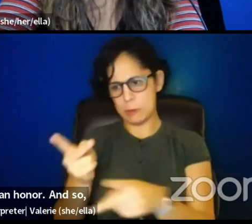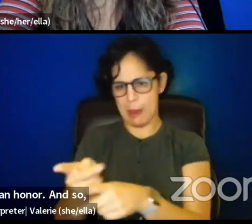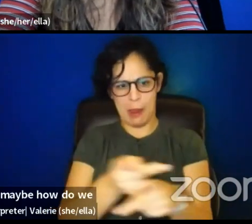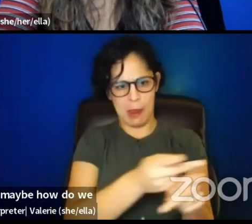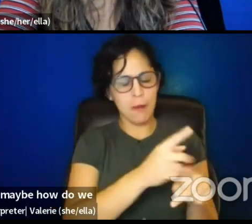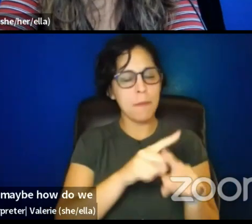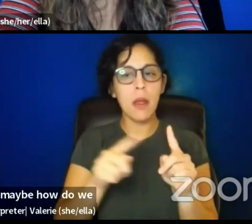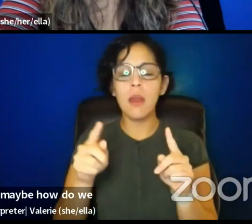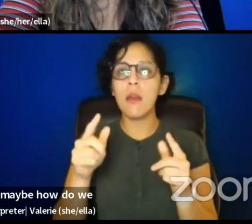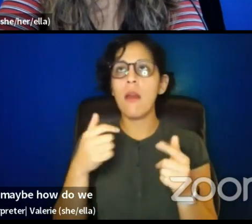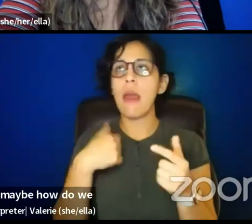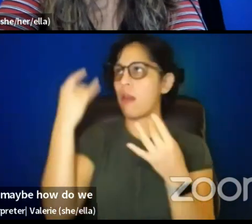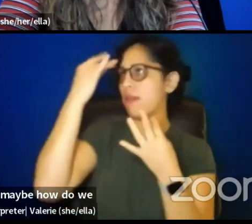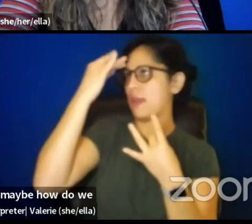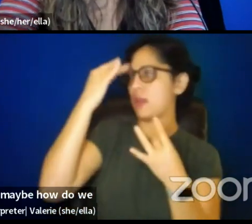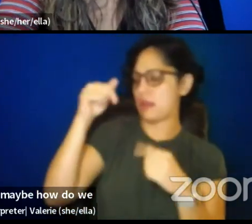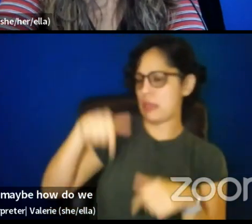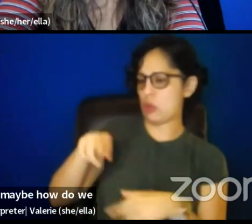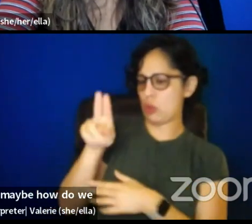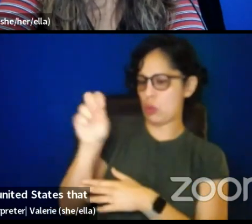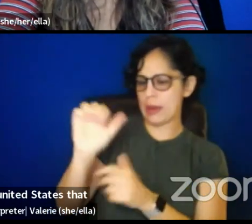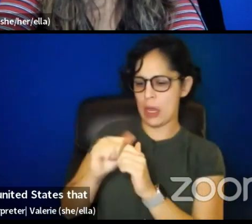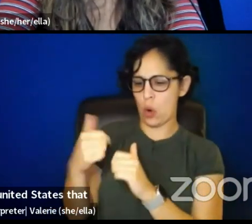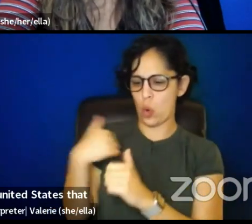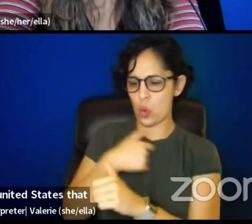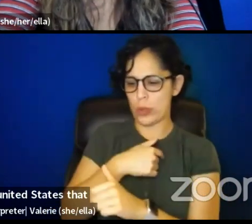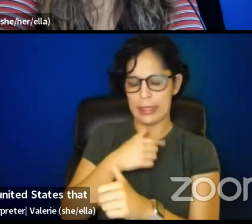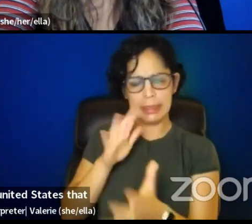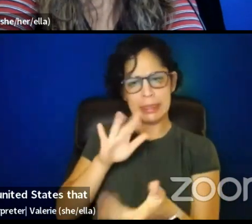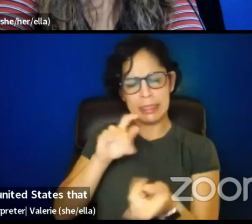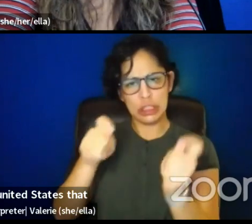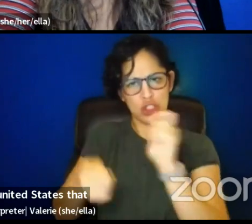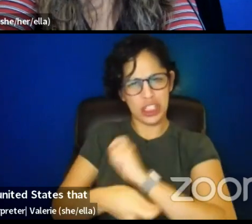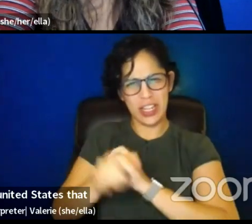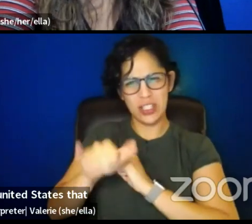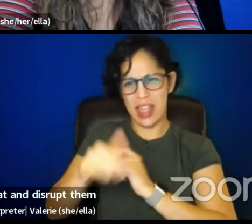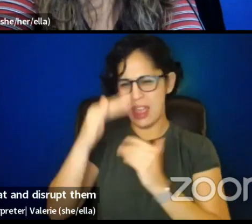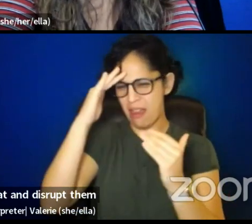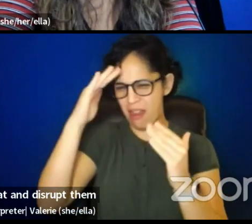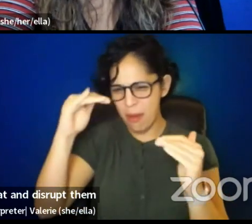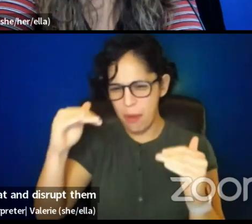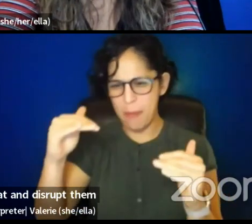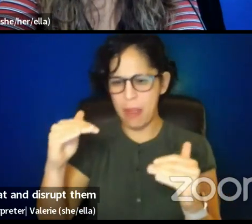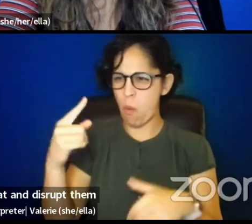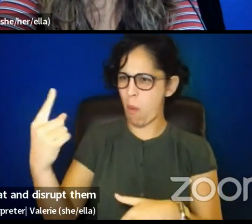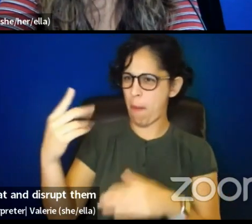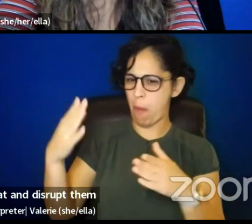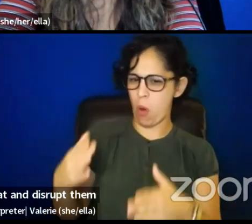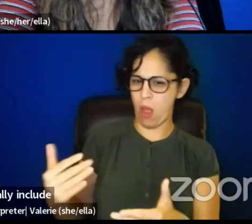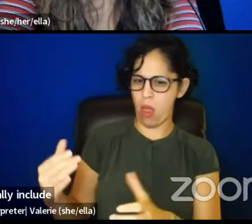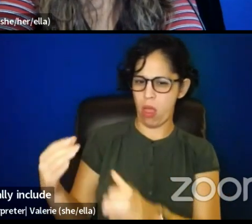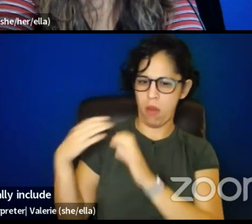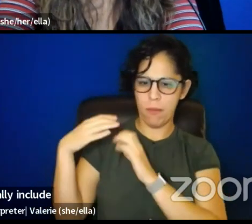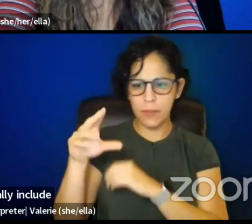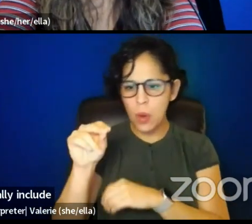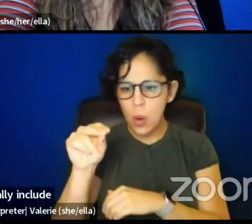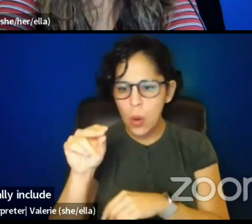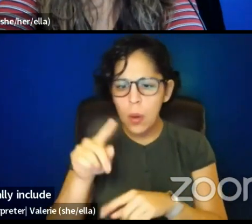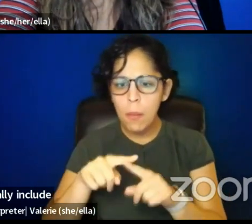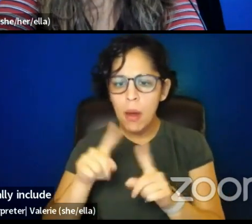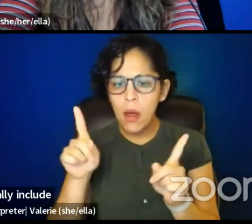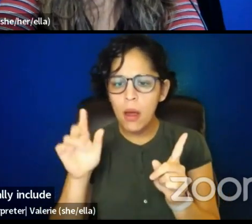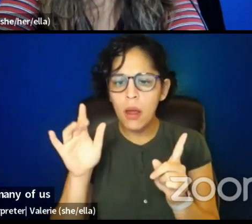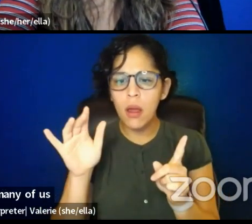spaces in the United States that are so often created to exclude that and disrupt them and make, you know, radically include those practices. Because